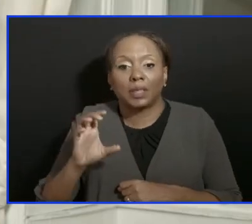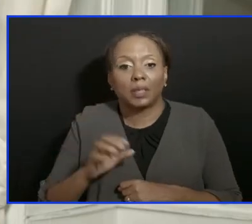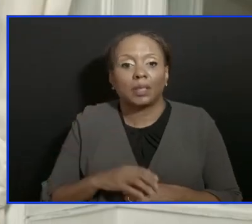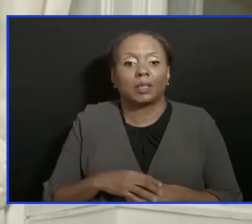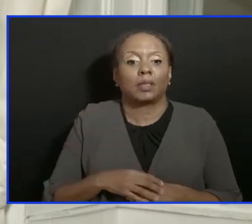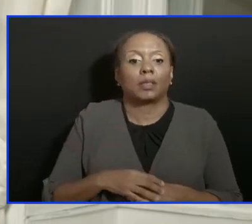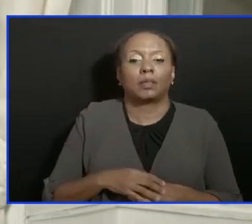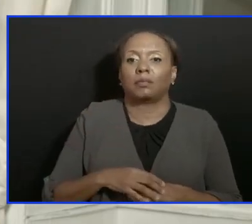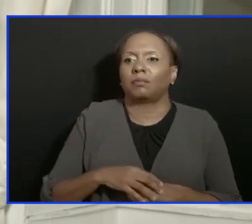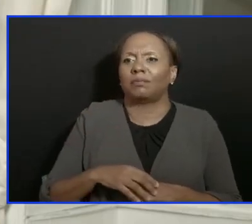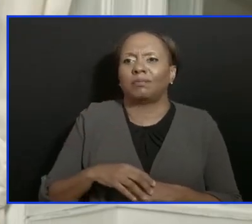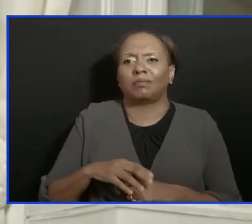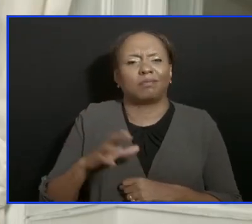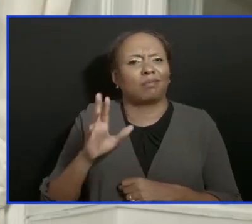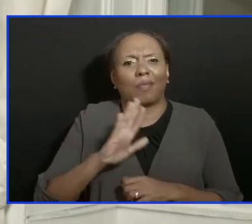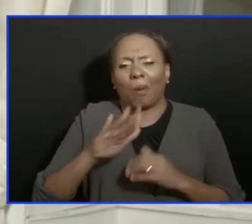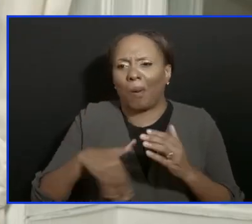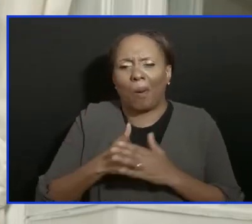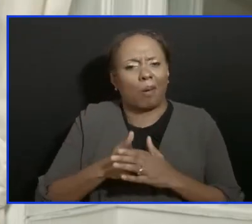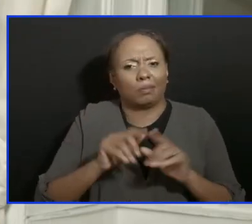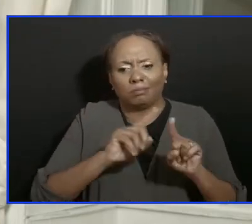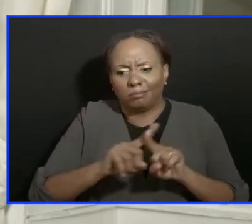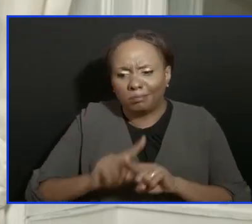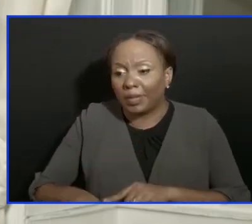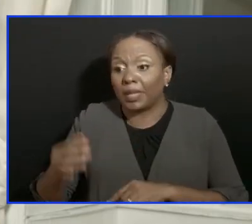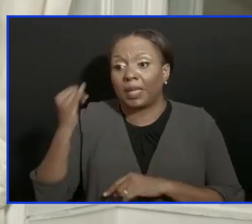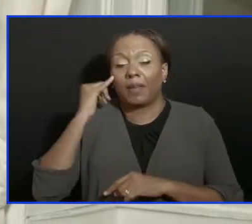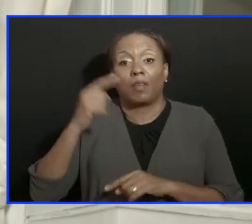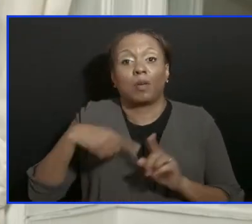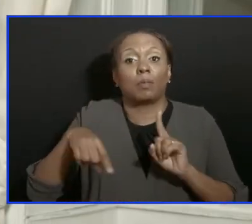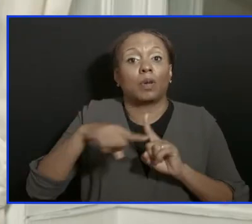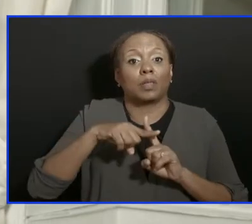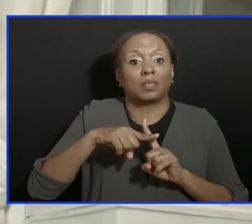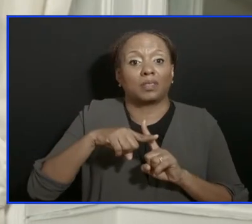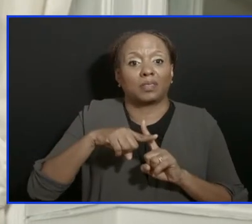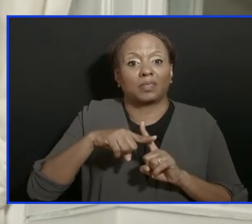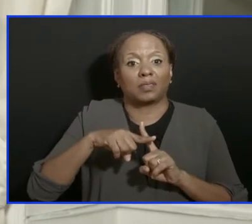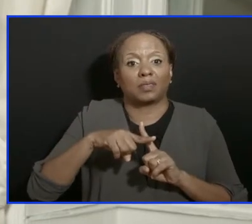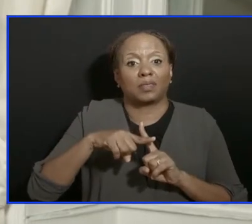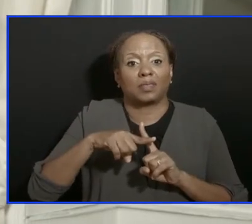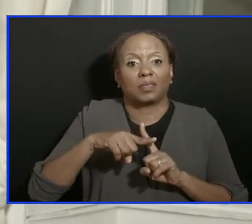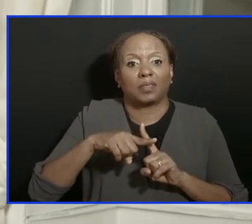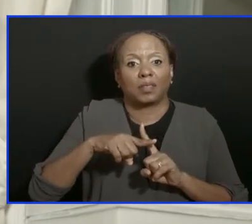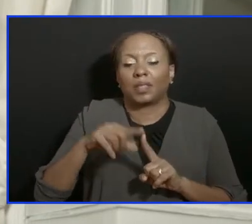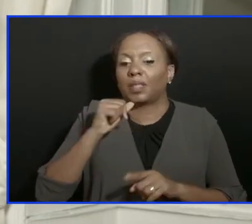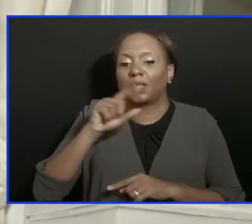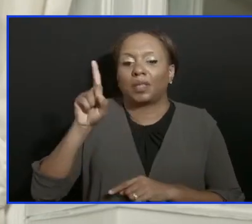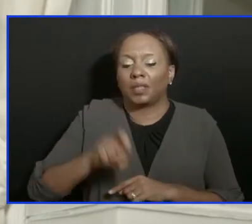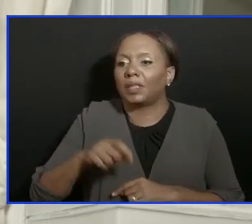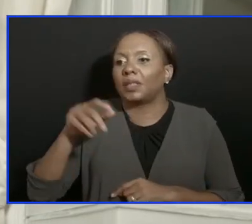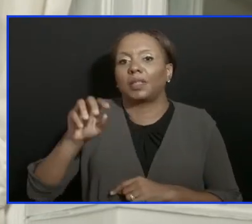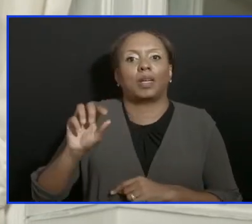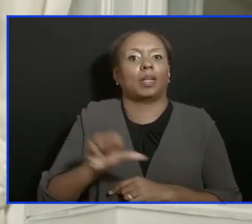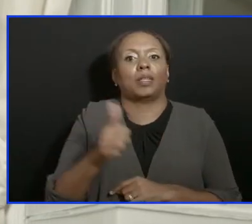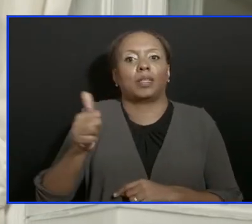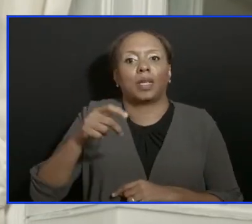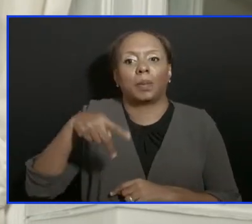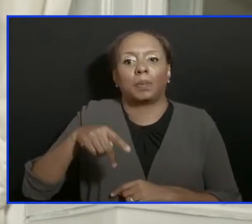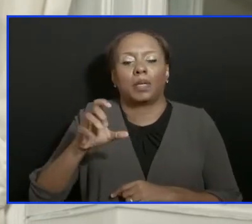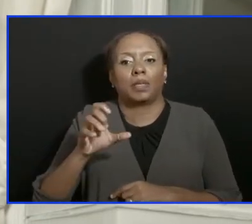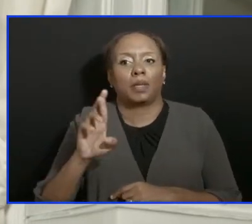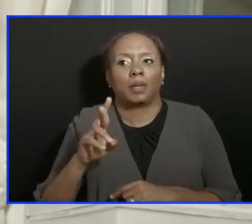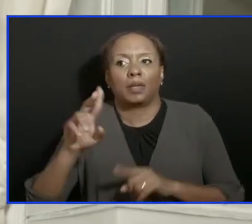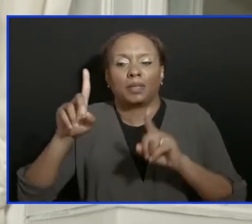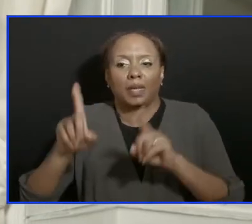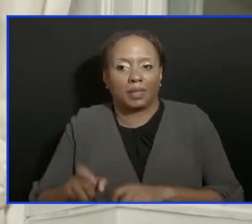NHS, etc., they all say the same thing. If you're positive within the last few months, you do not repeat your PCR test. You might get lucky and it might be negative,